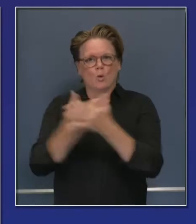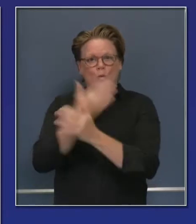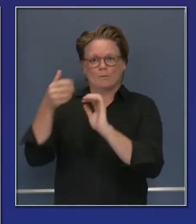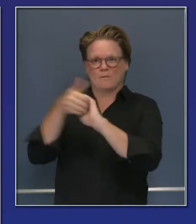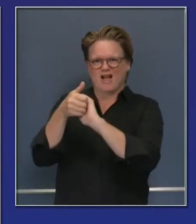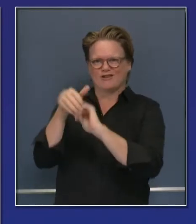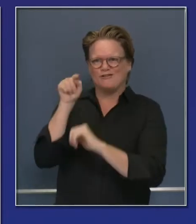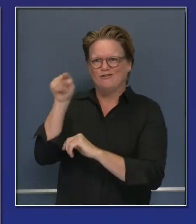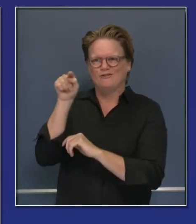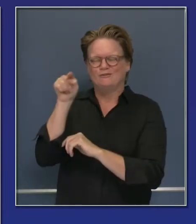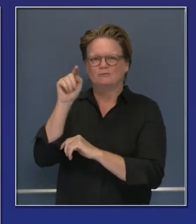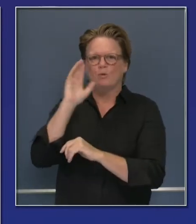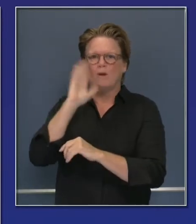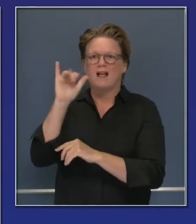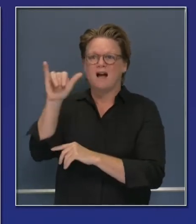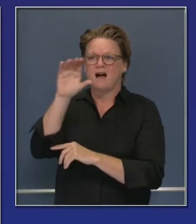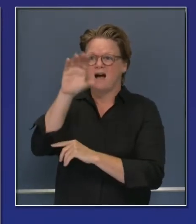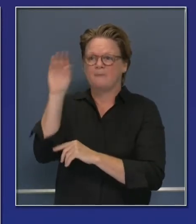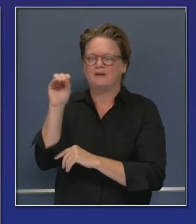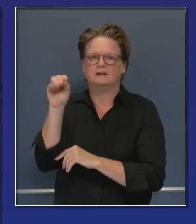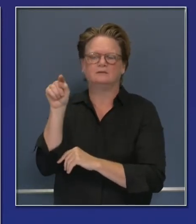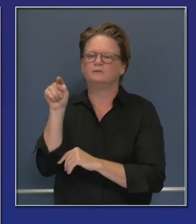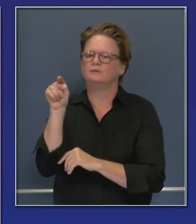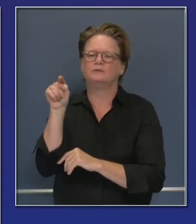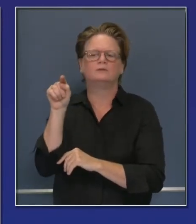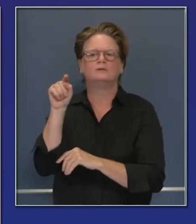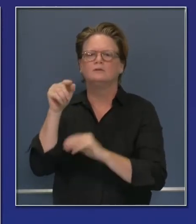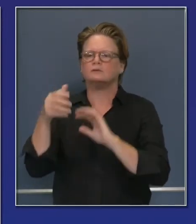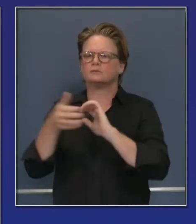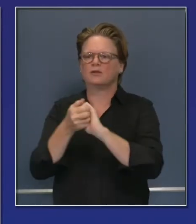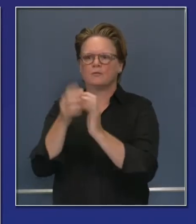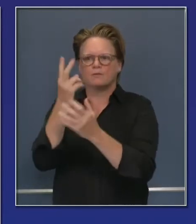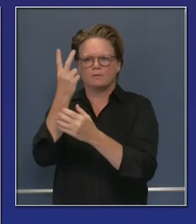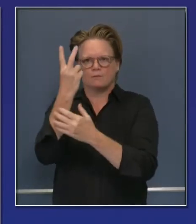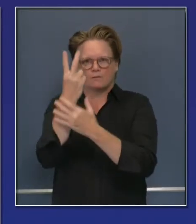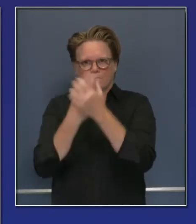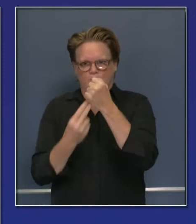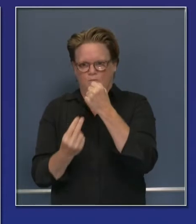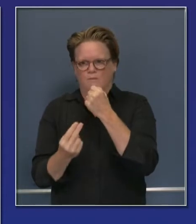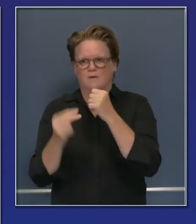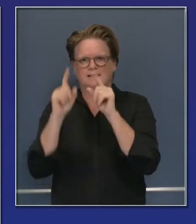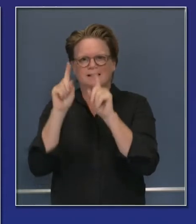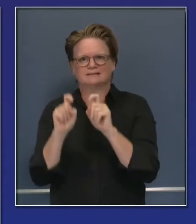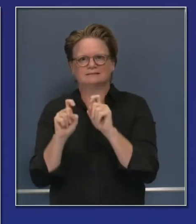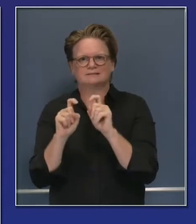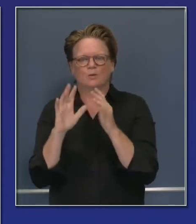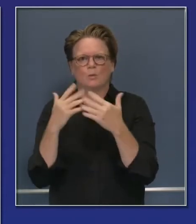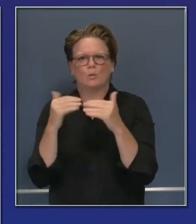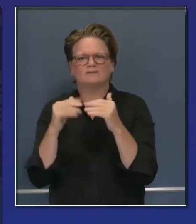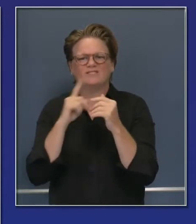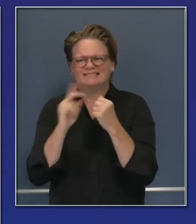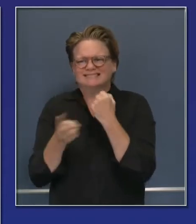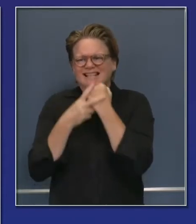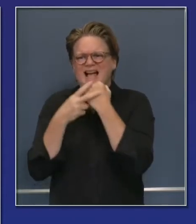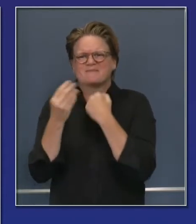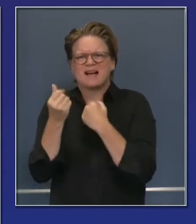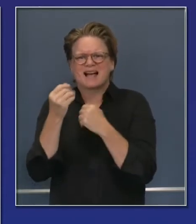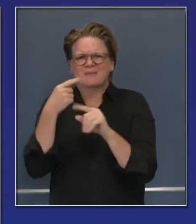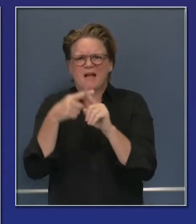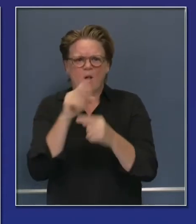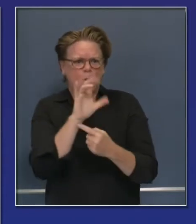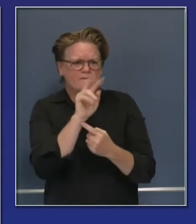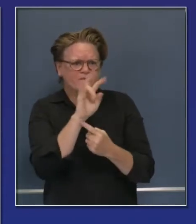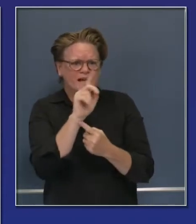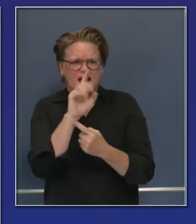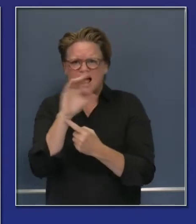also for flu. As we're approaching the fall, flu is going to rise. The symptoms are very similar. As a doctor, I'll tell you, it's going to be hard to tell the